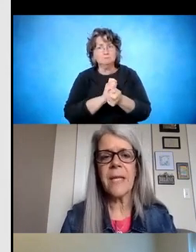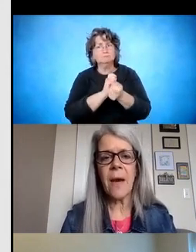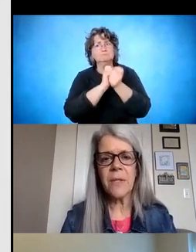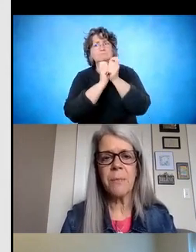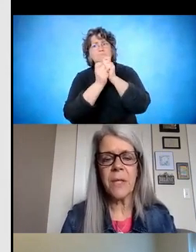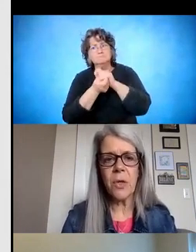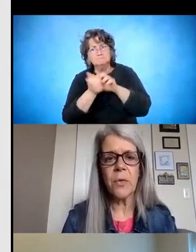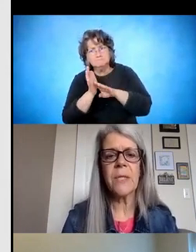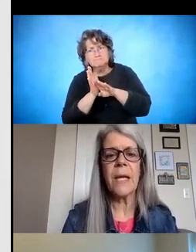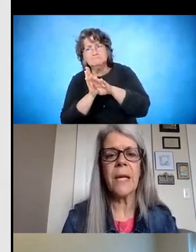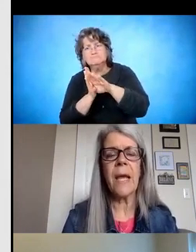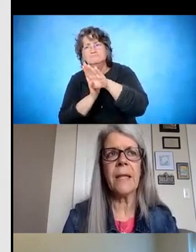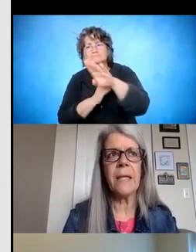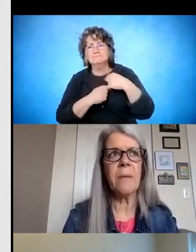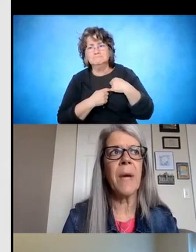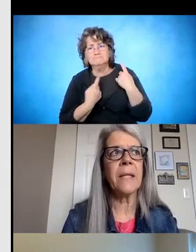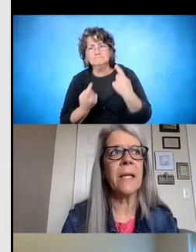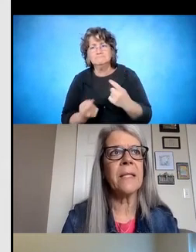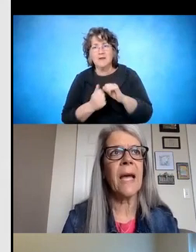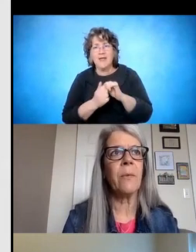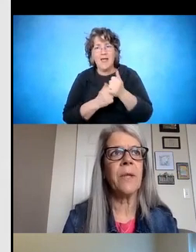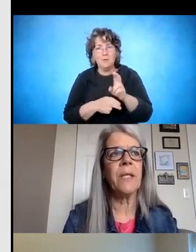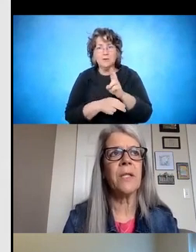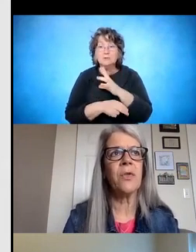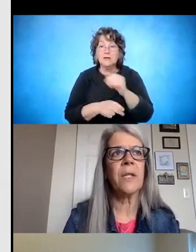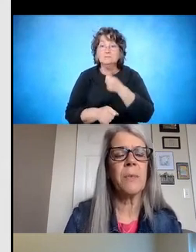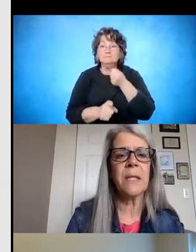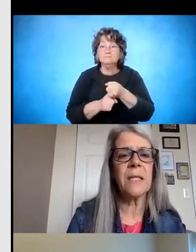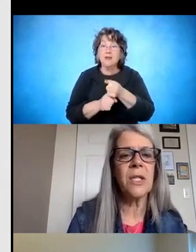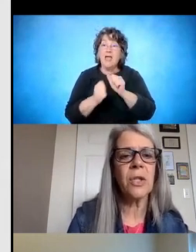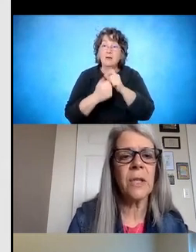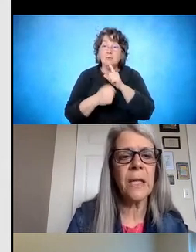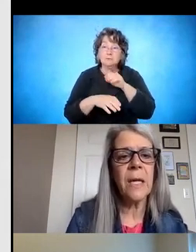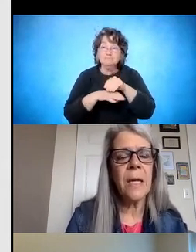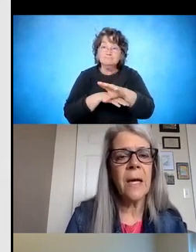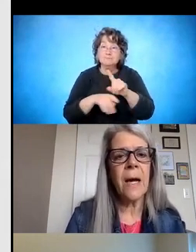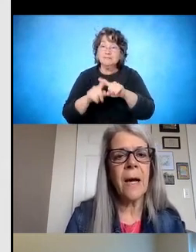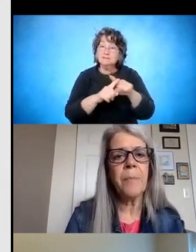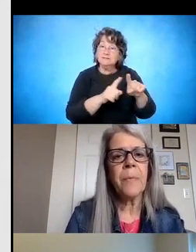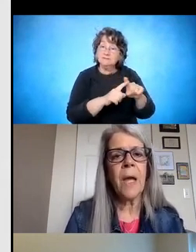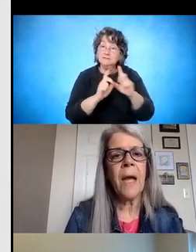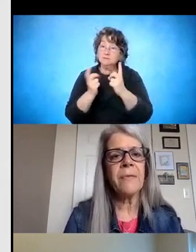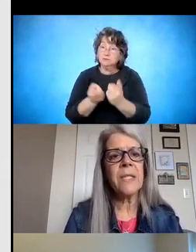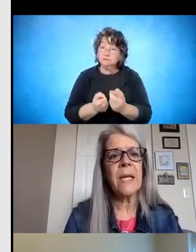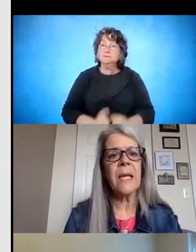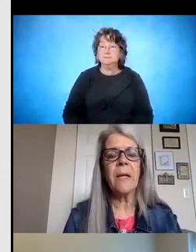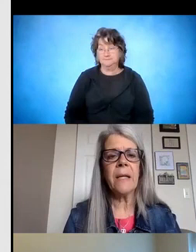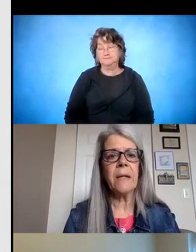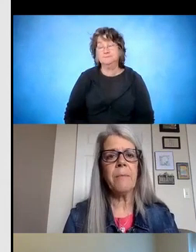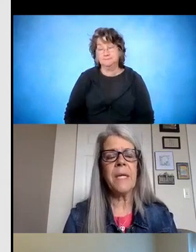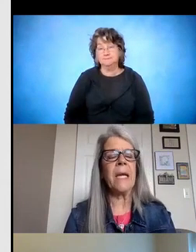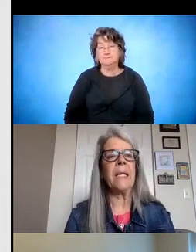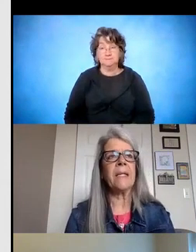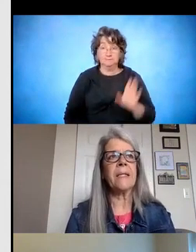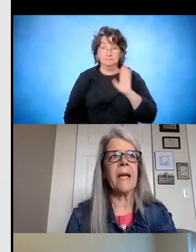far as how it's been used and the impact that it's had within districts because initially, I have to say, it